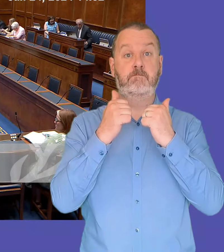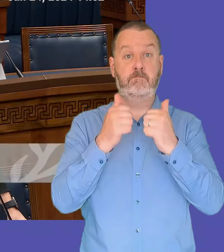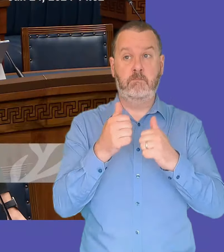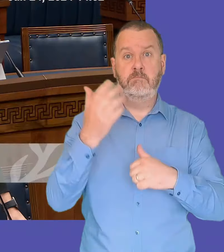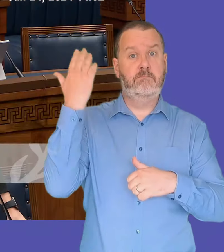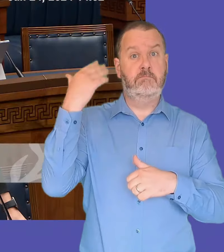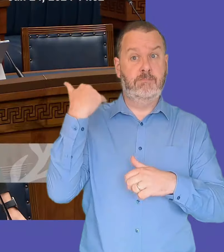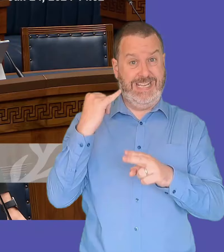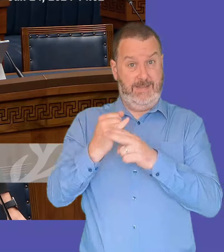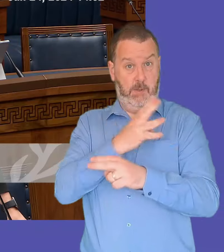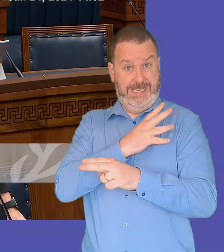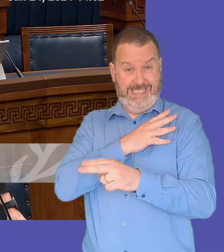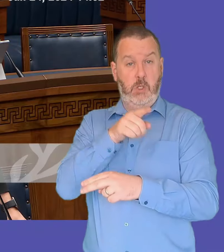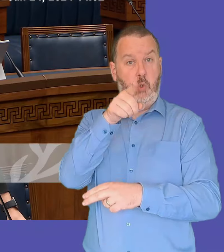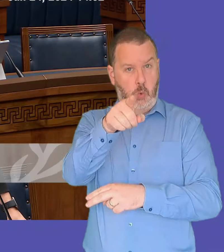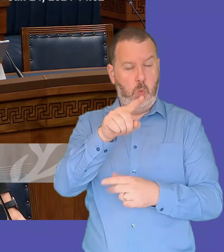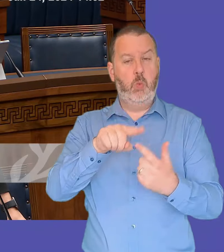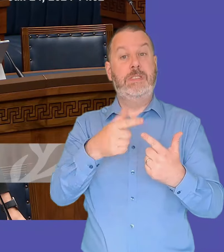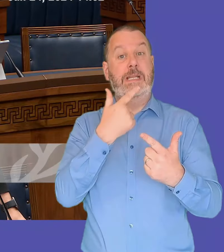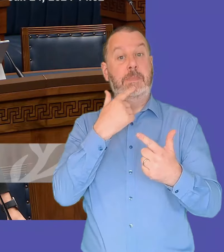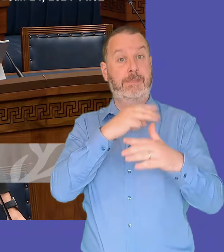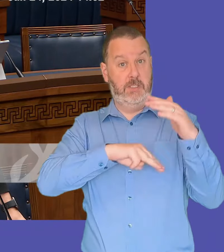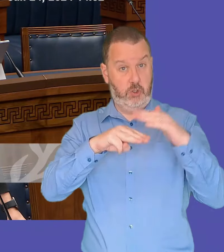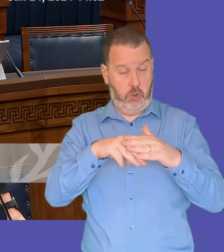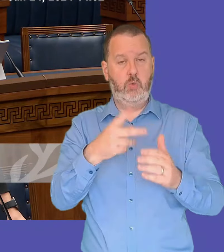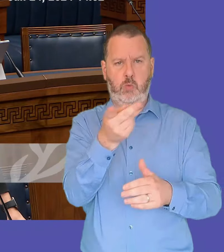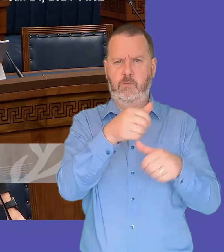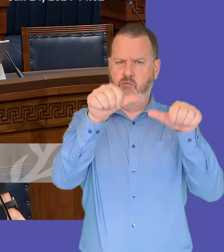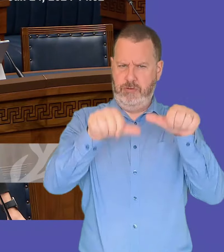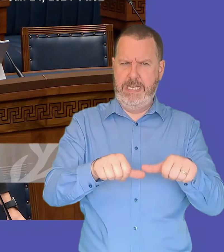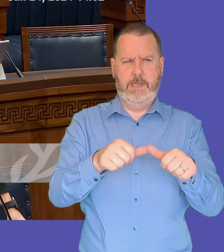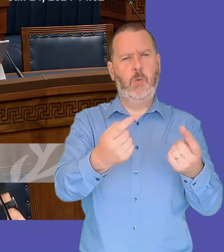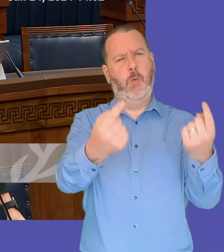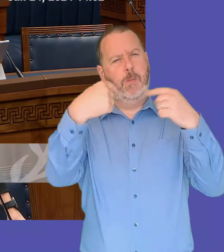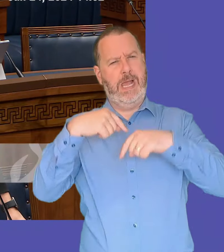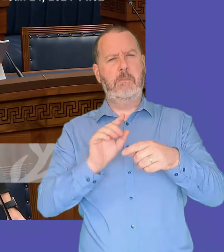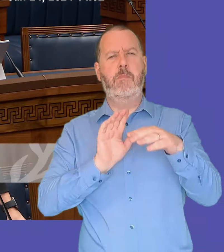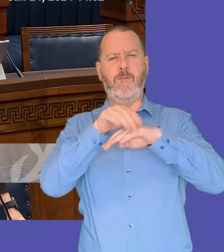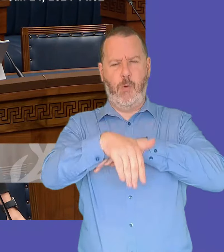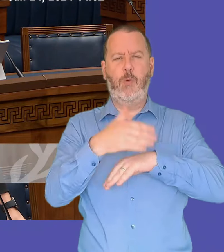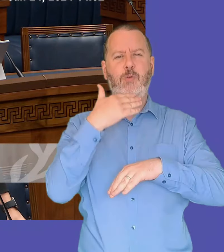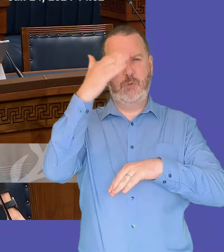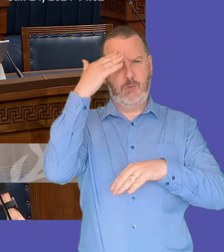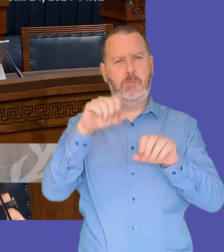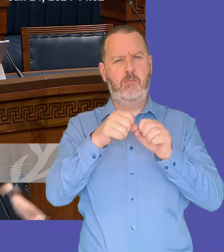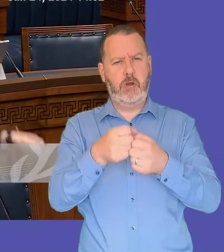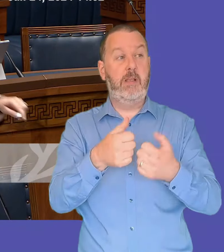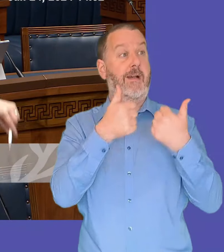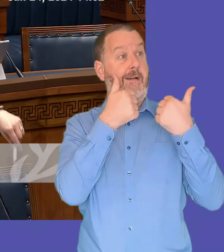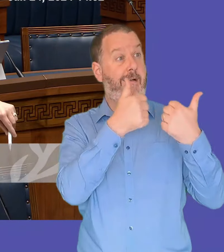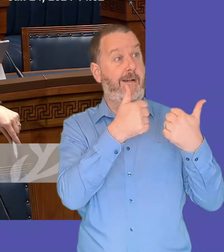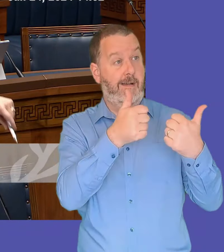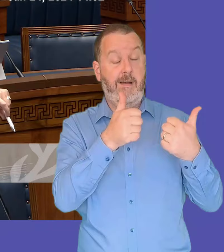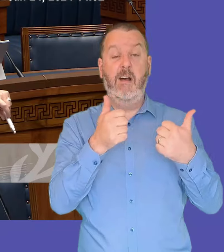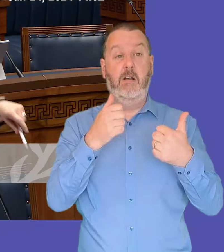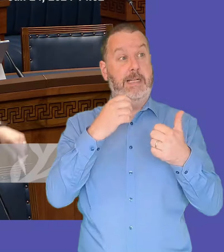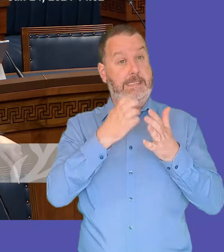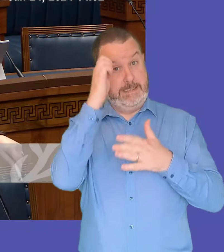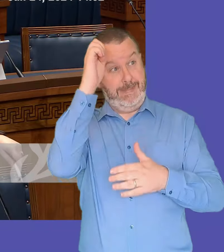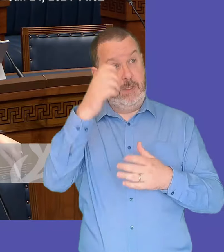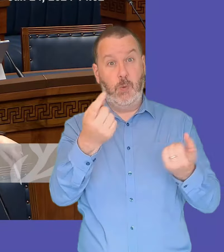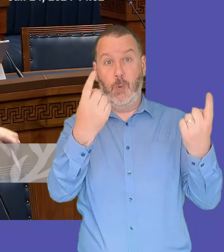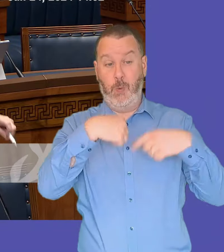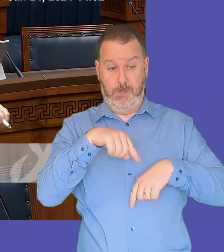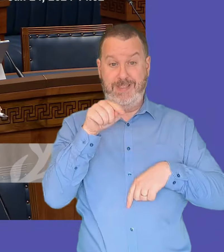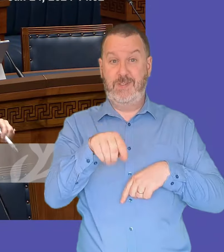minister you agreed that you would come back before the summer recess we were expecting in terms of our forward work program that you'll be here this coming